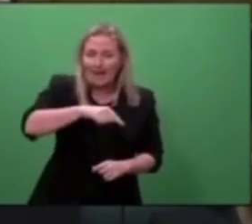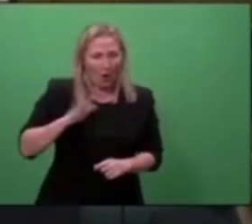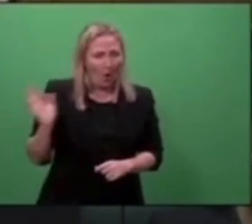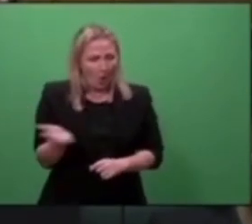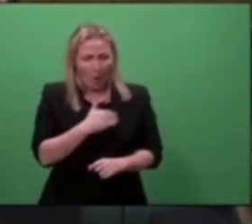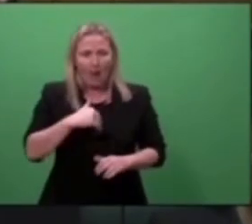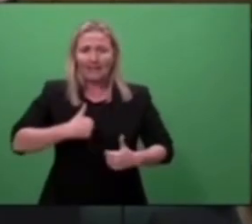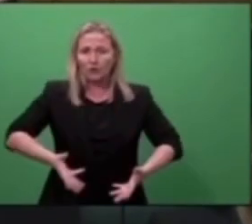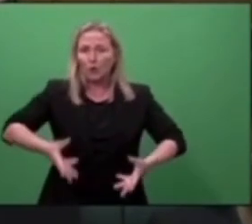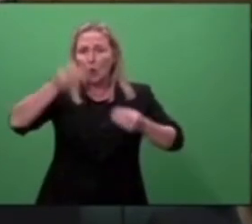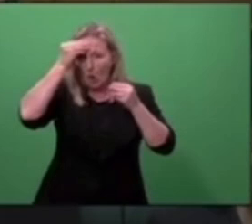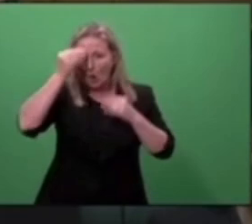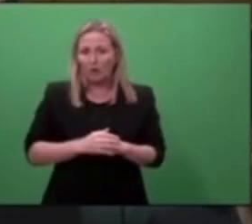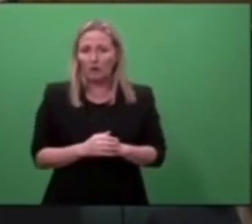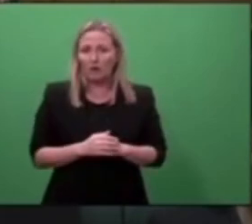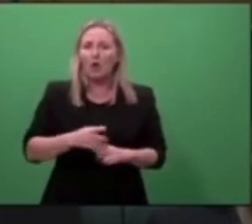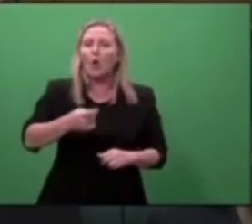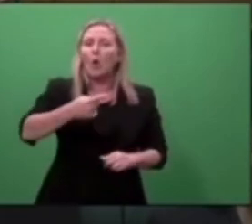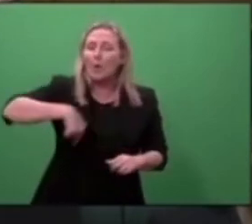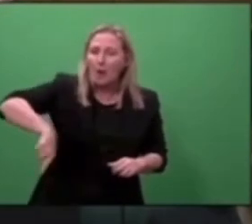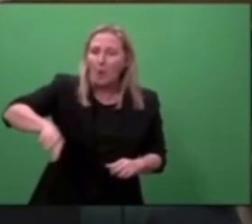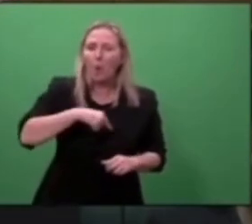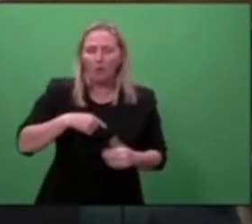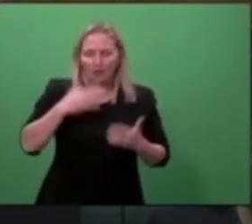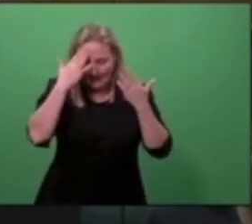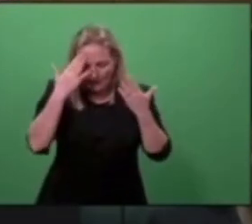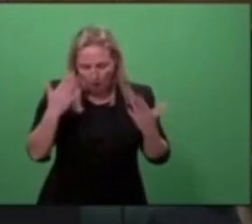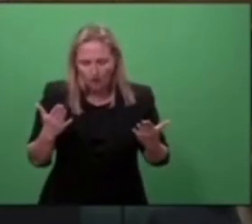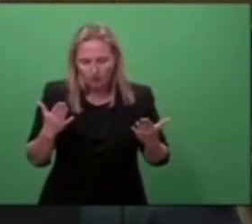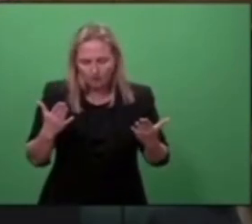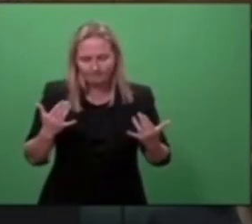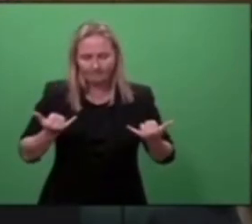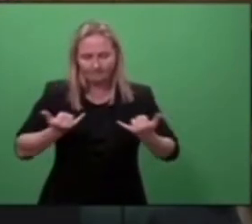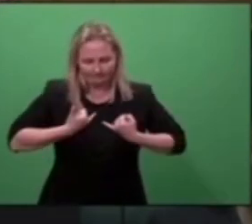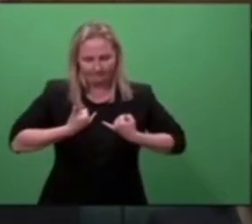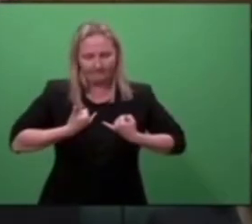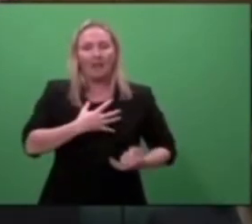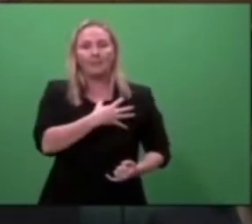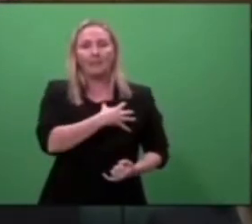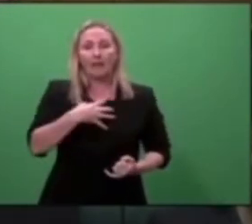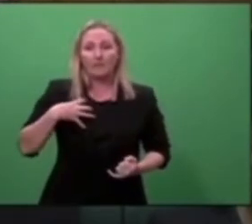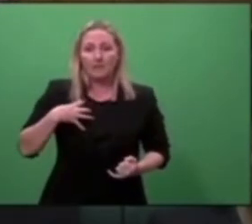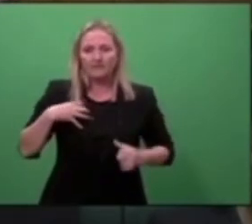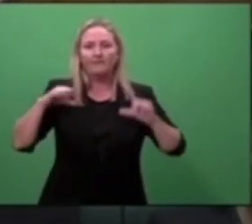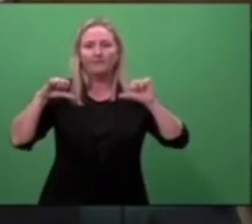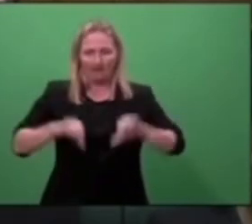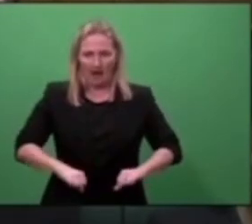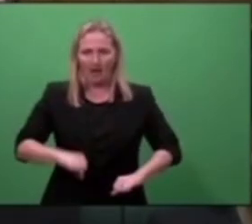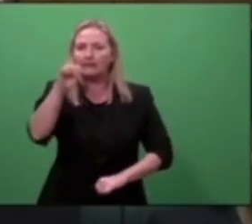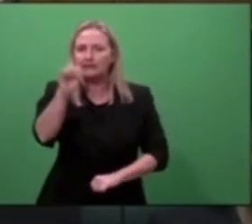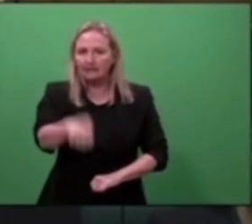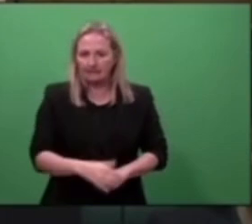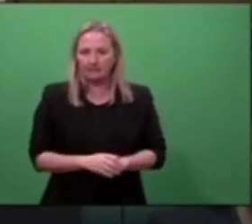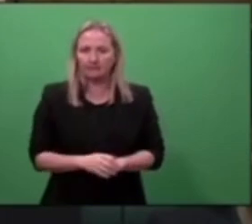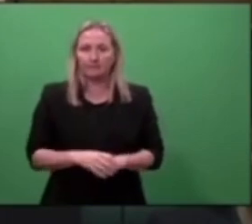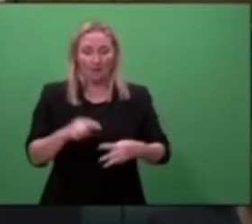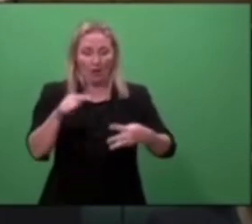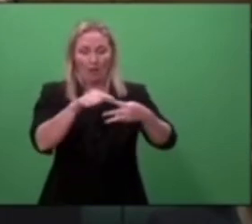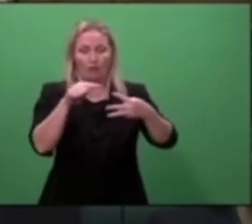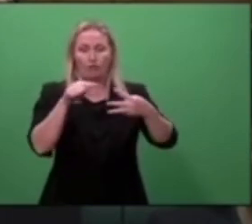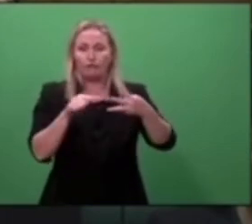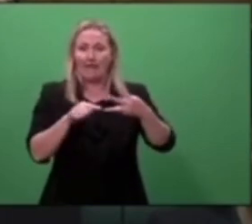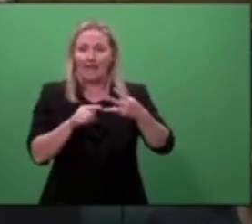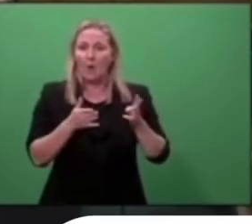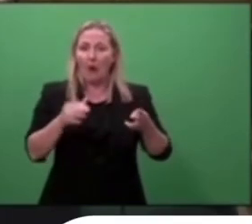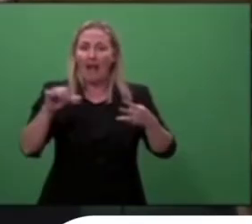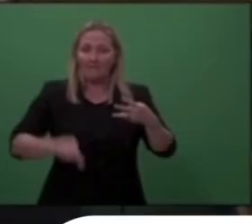yes, the state failed. The state failed in three ways. It failed to run safe